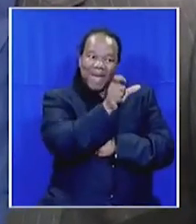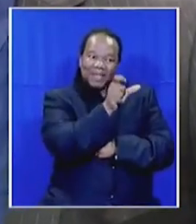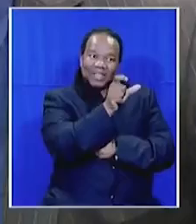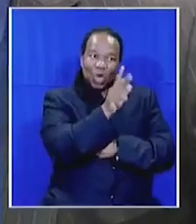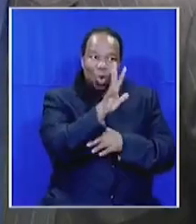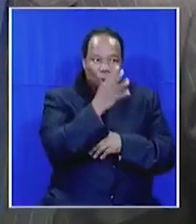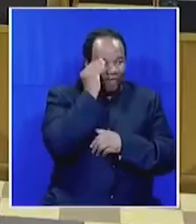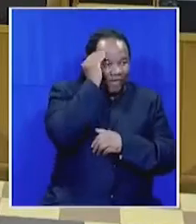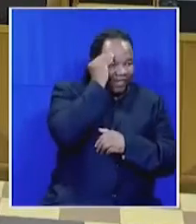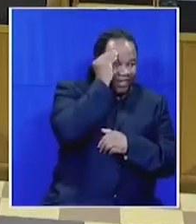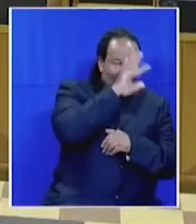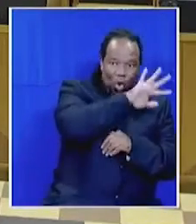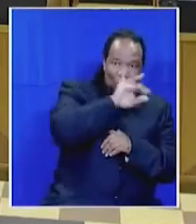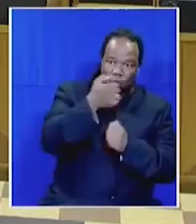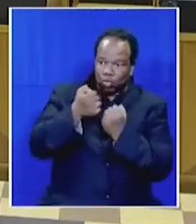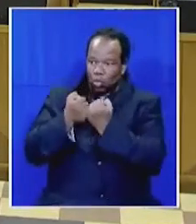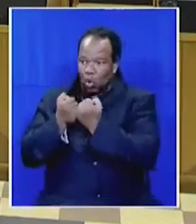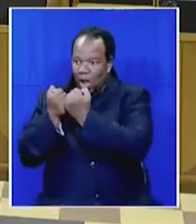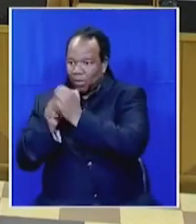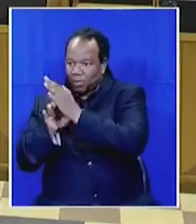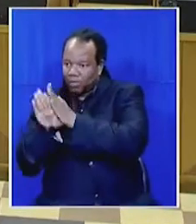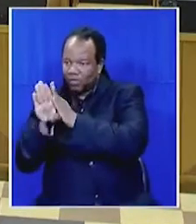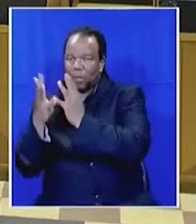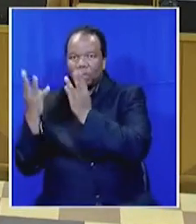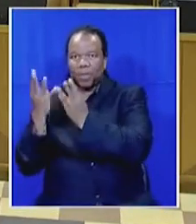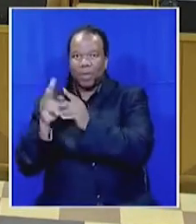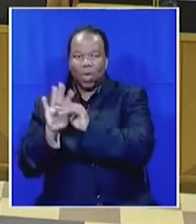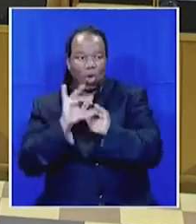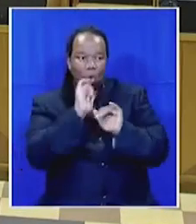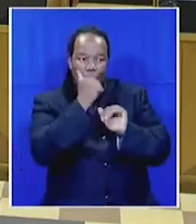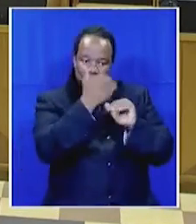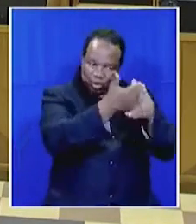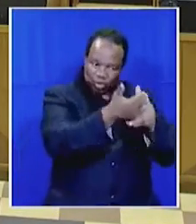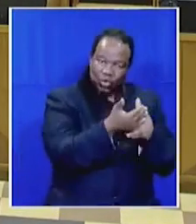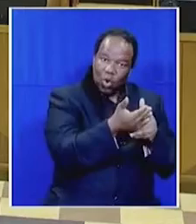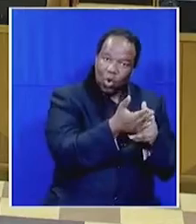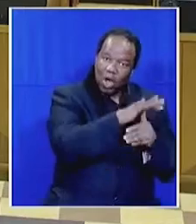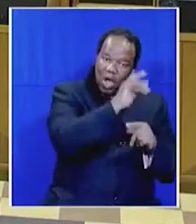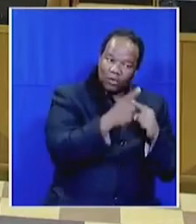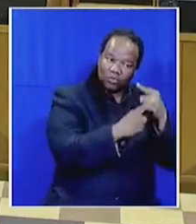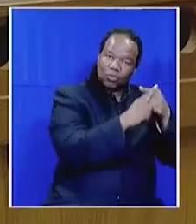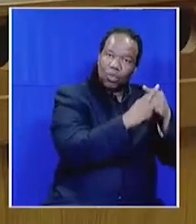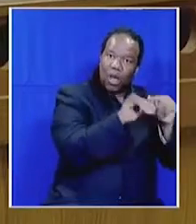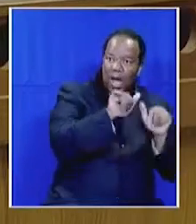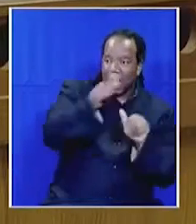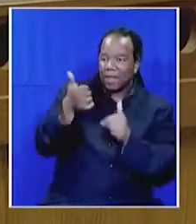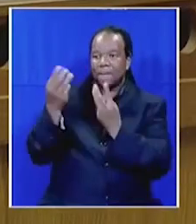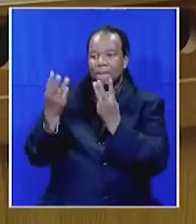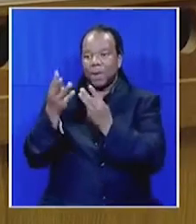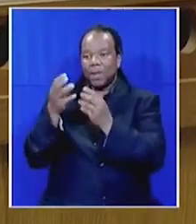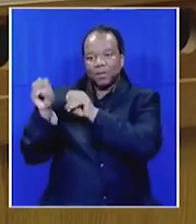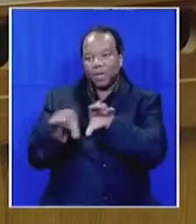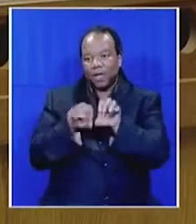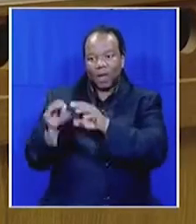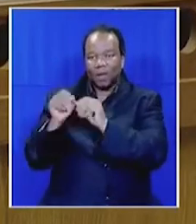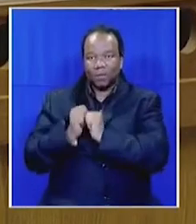a person who secures an advantage for himself in other people's suffering. To